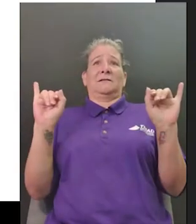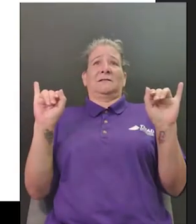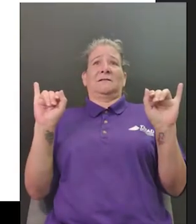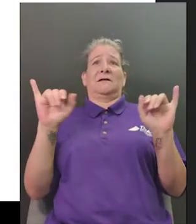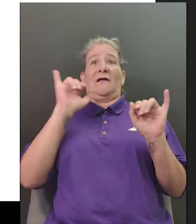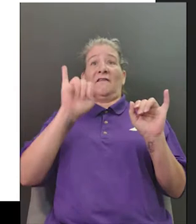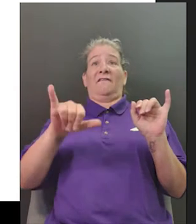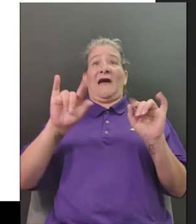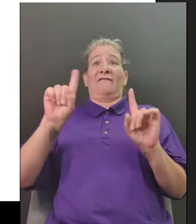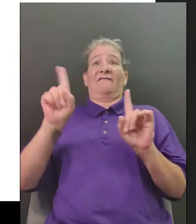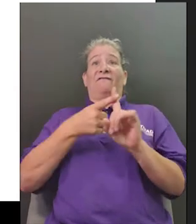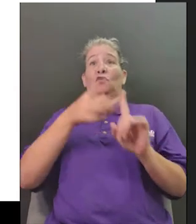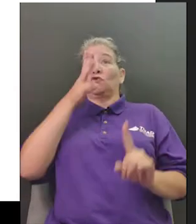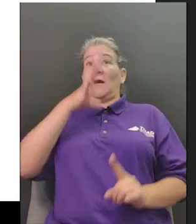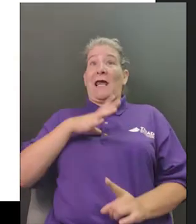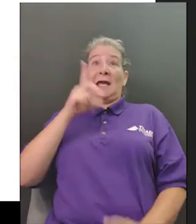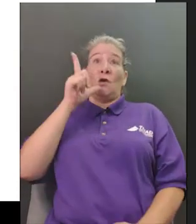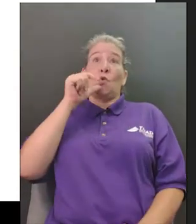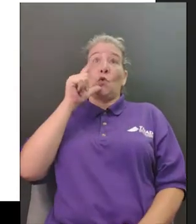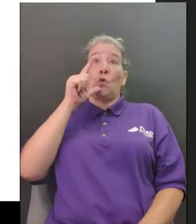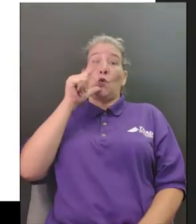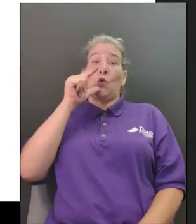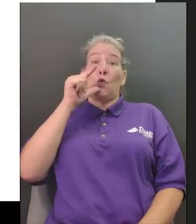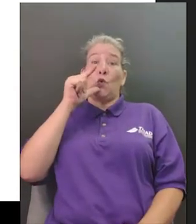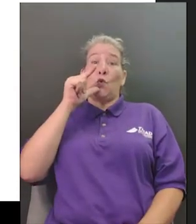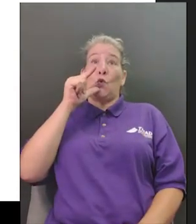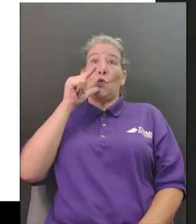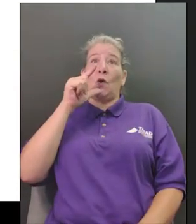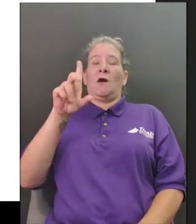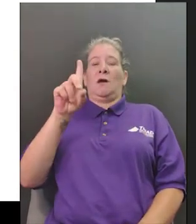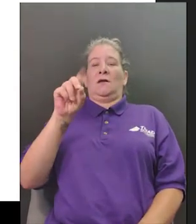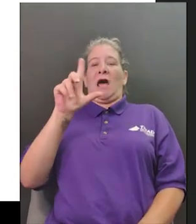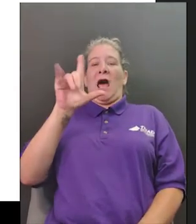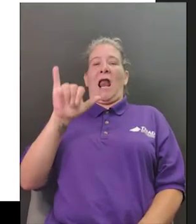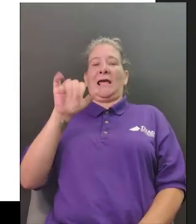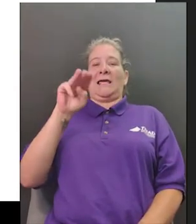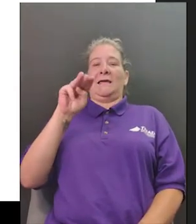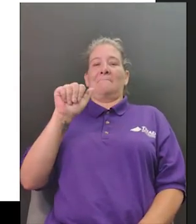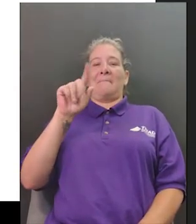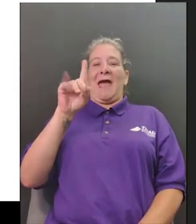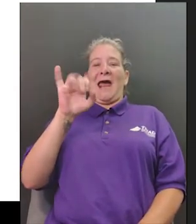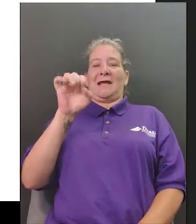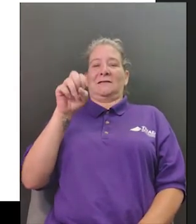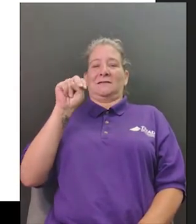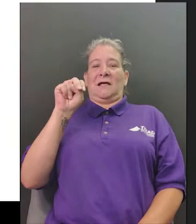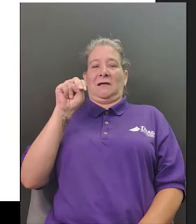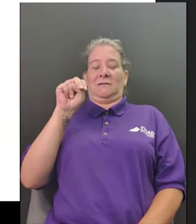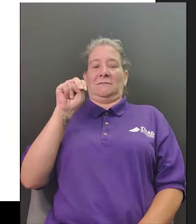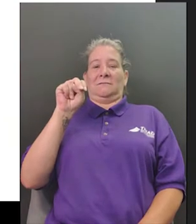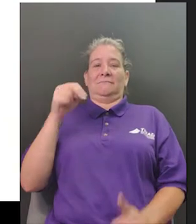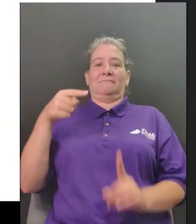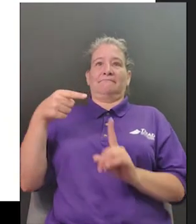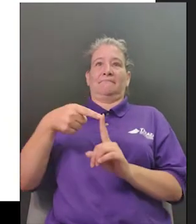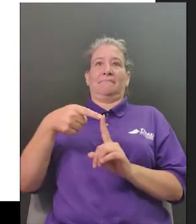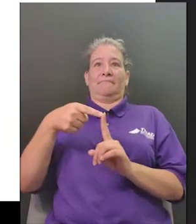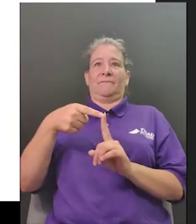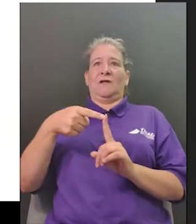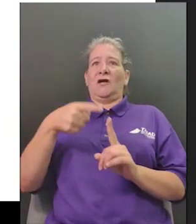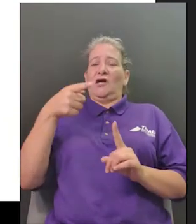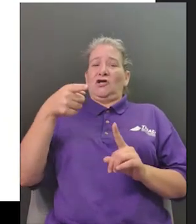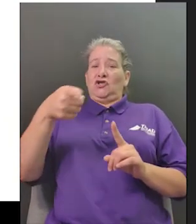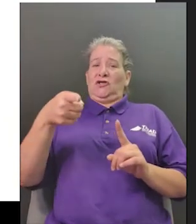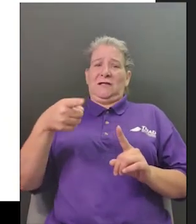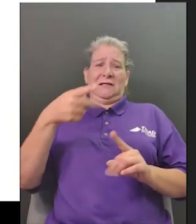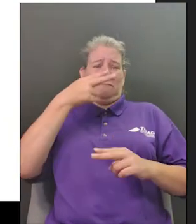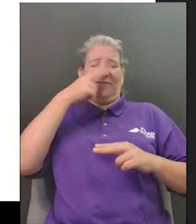sure it was a wonderful party and here you can see a parade with bands and